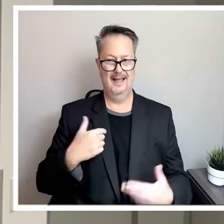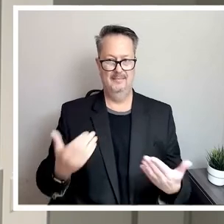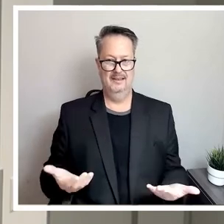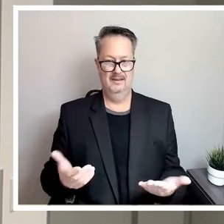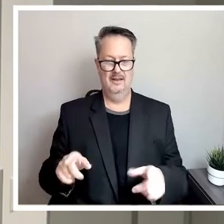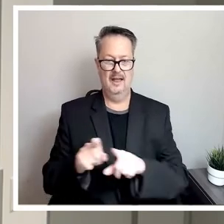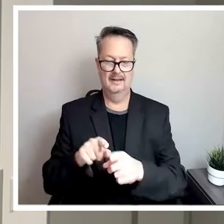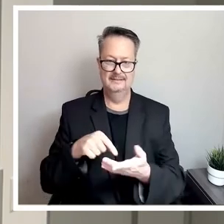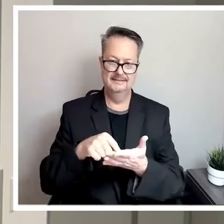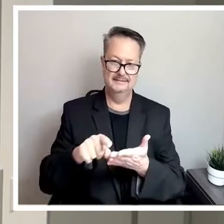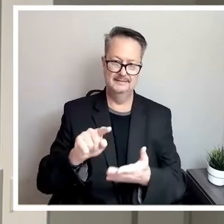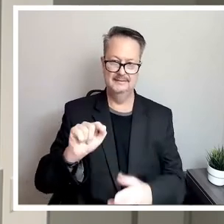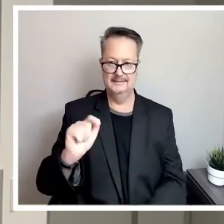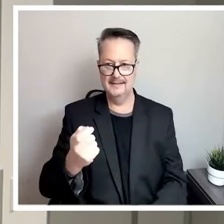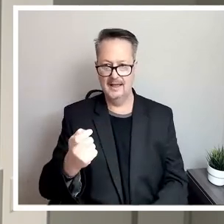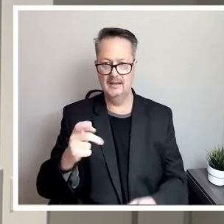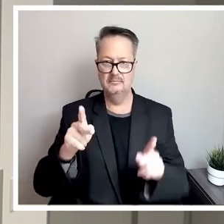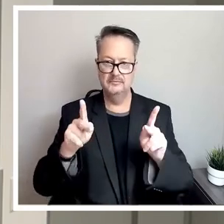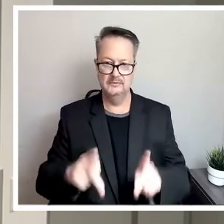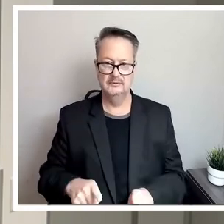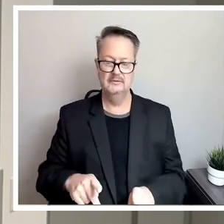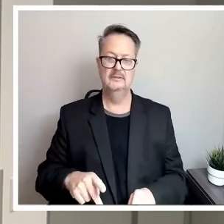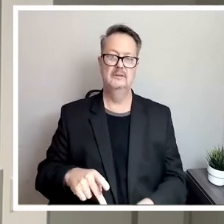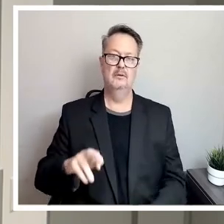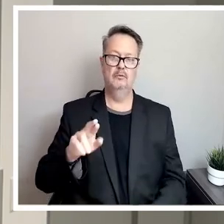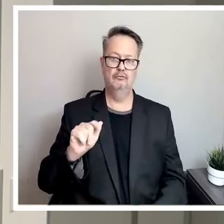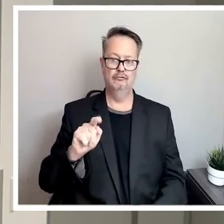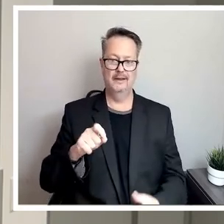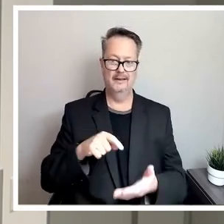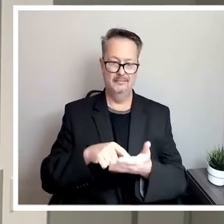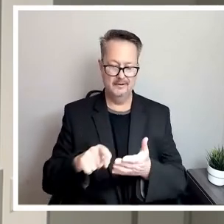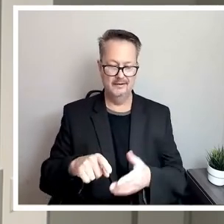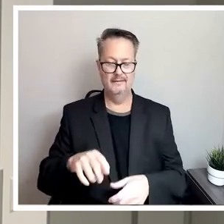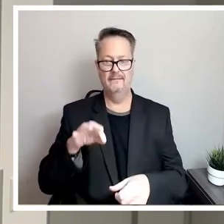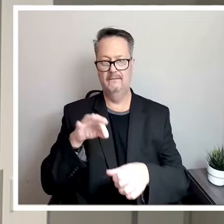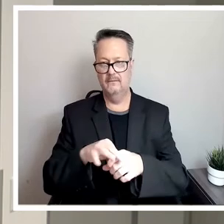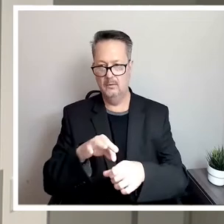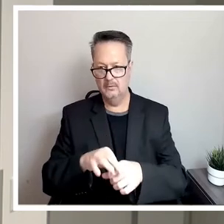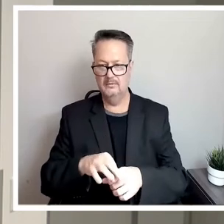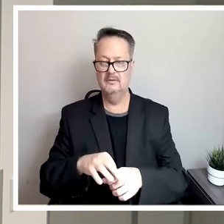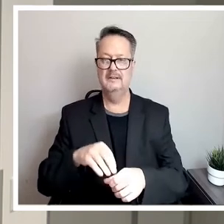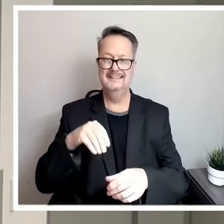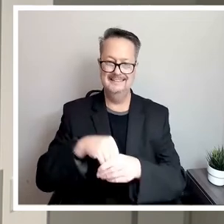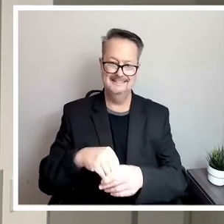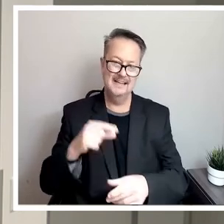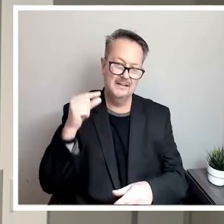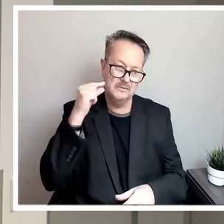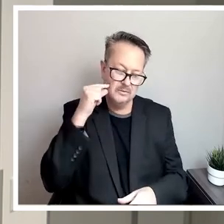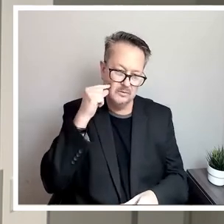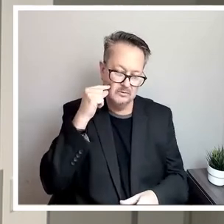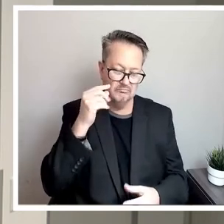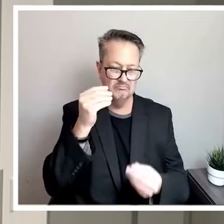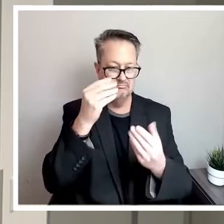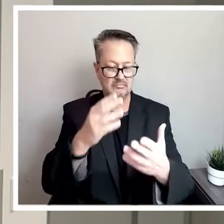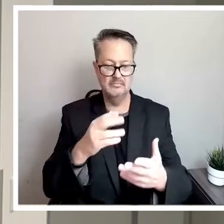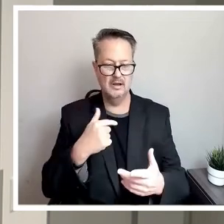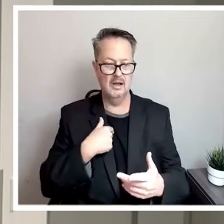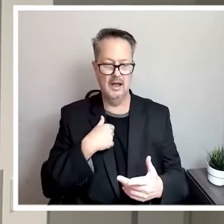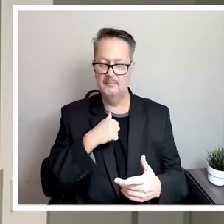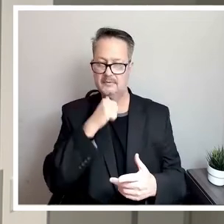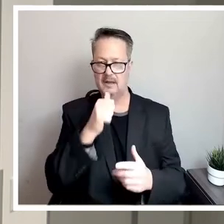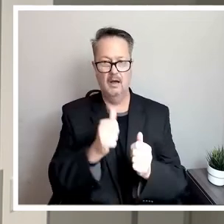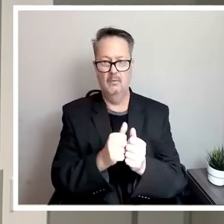-paying voter and citizen of San Antonio. In the interest of full disclosure, I am not without electric utility industry